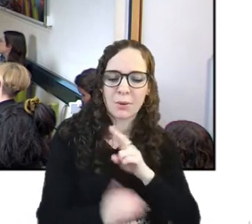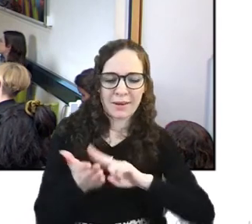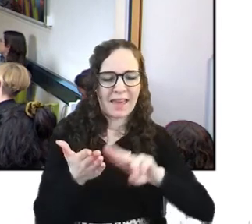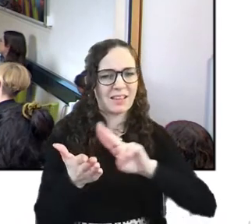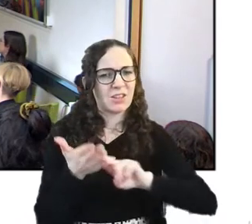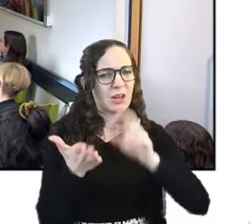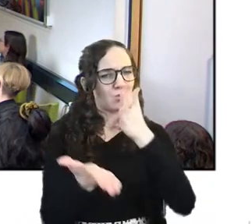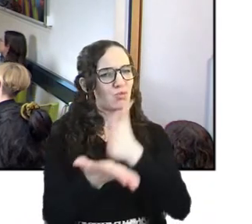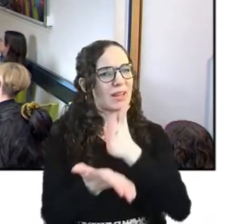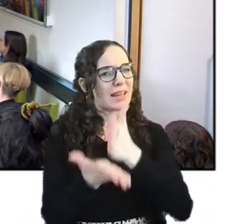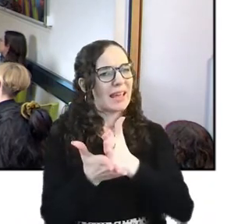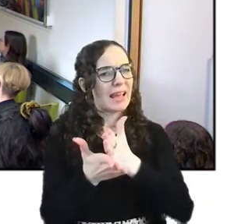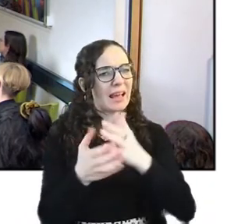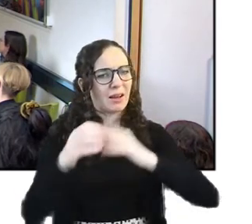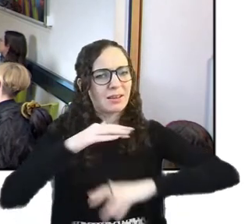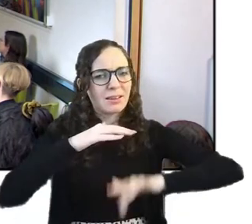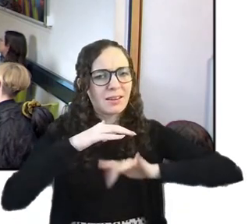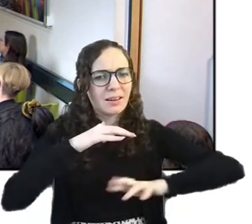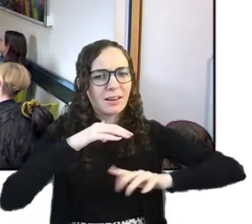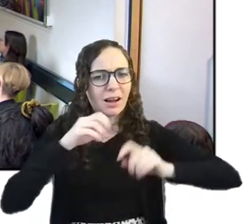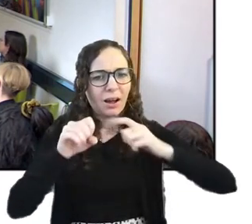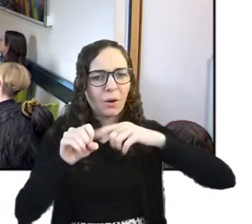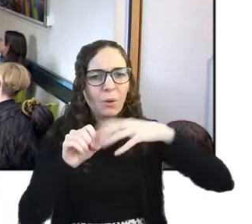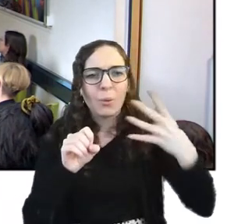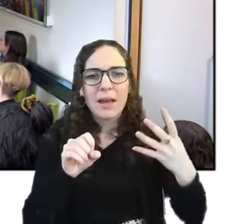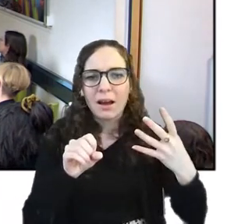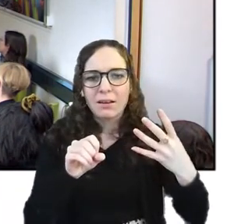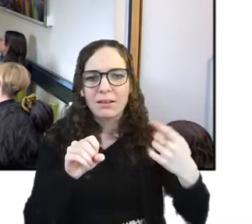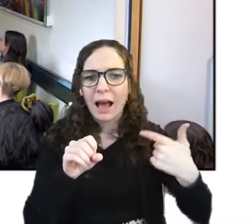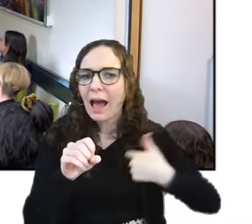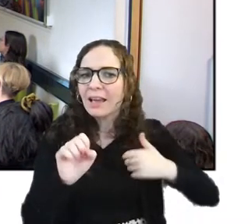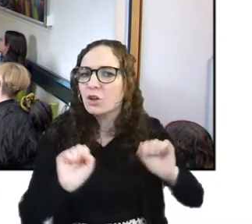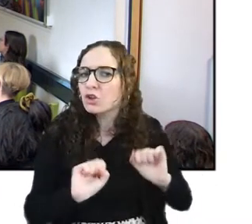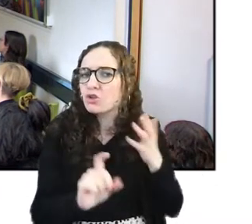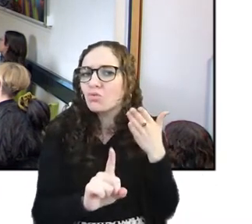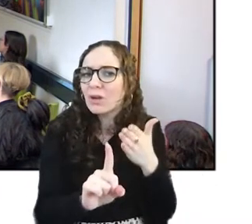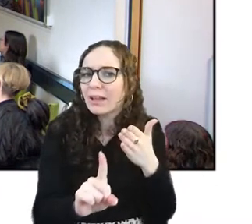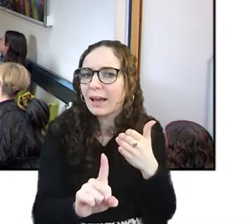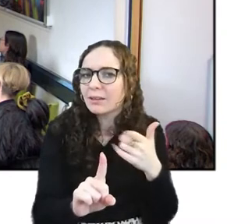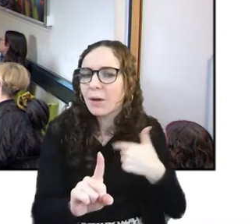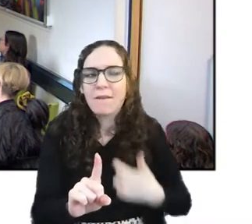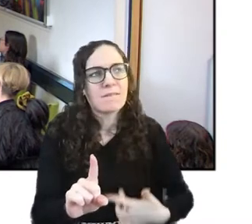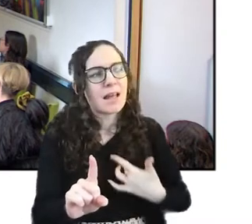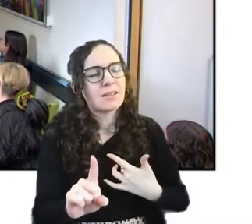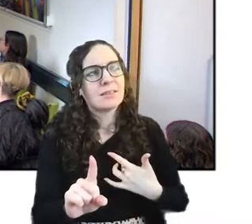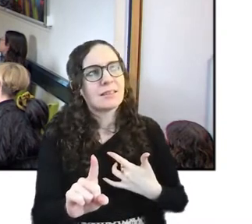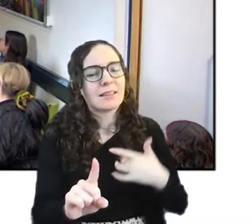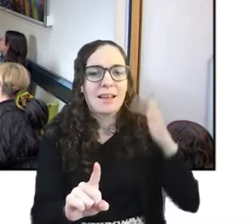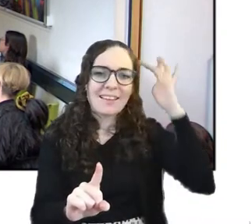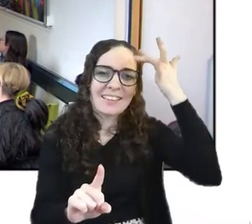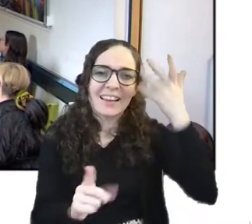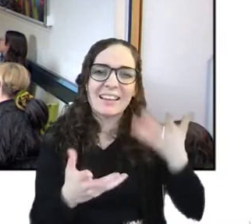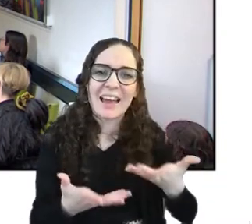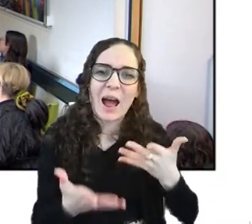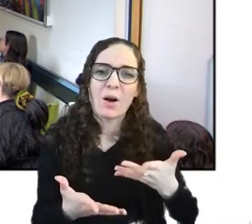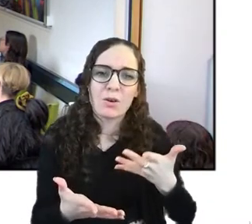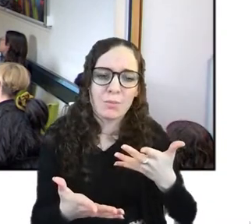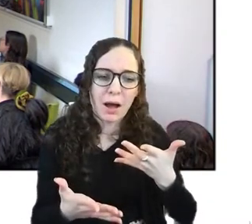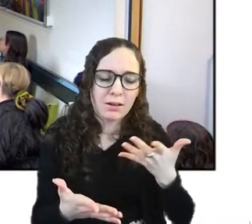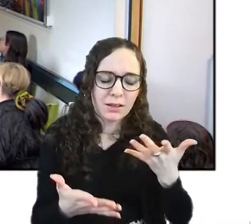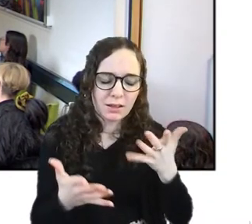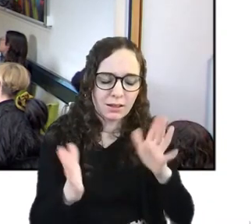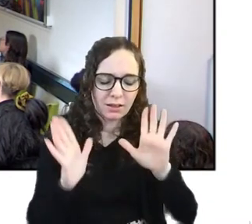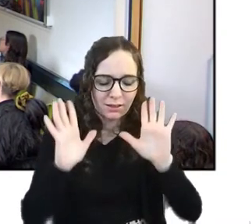didn't realize um which seems silly now but um like having that grounding suddenly makes you want to